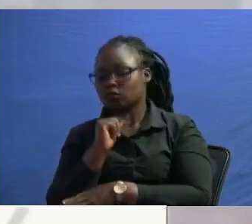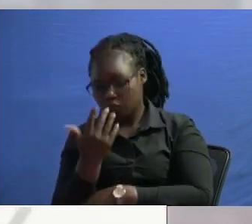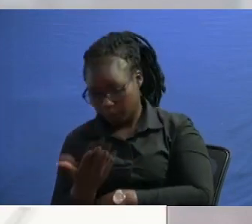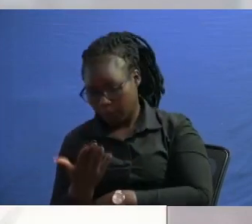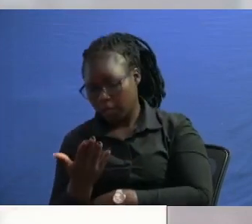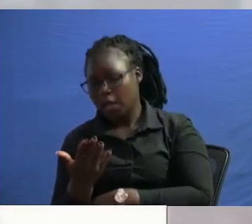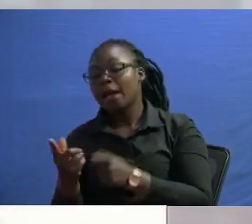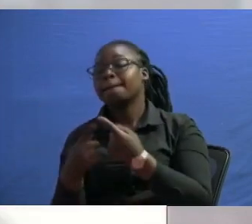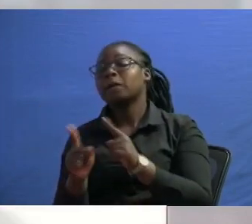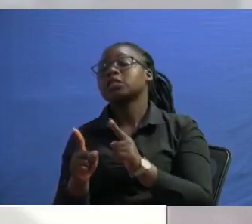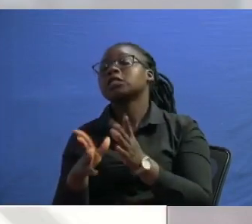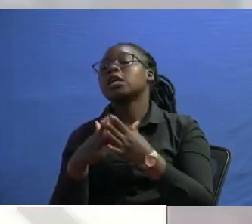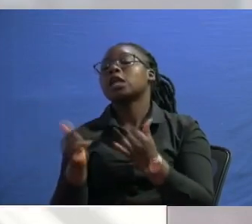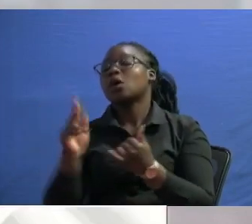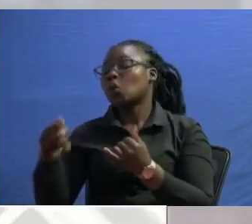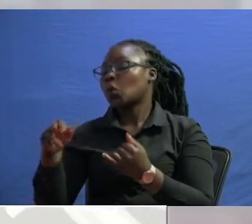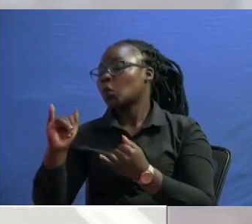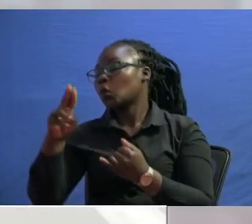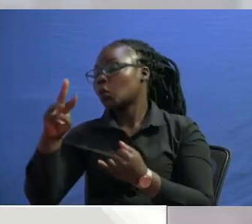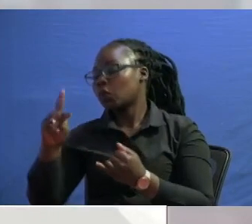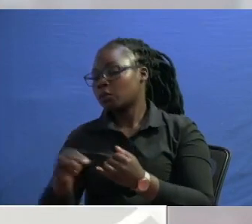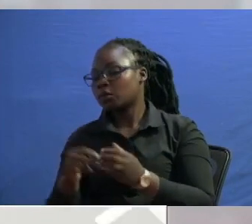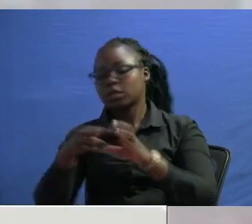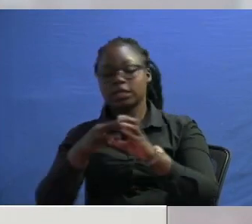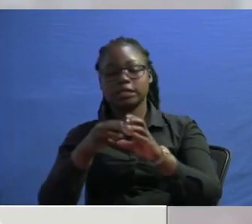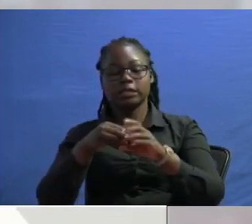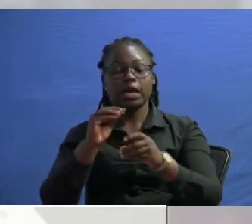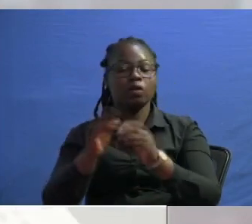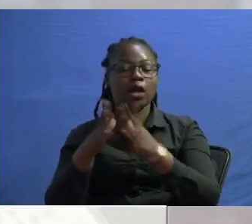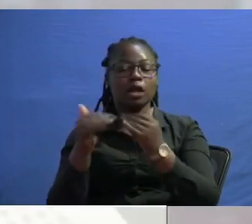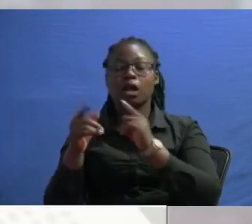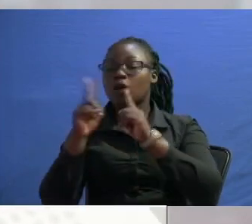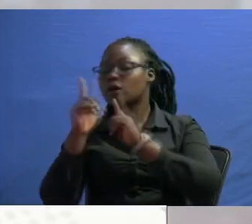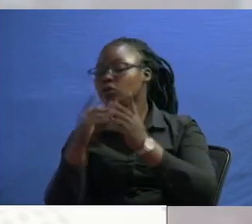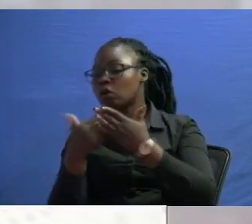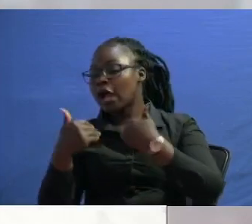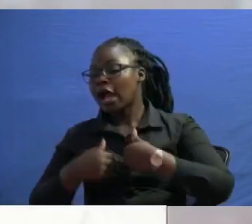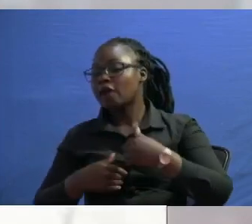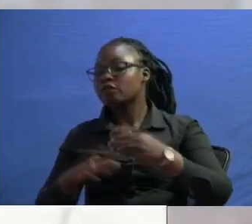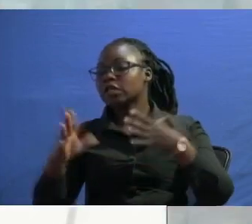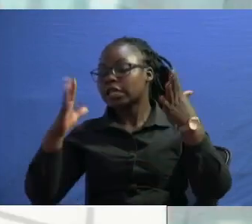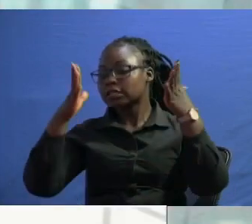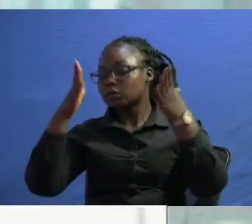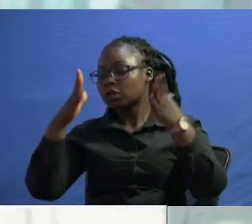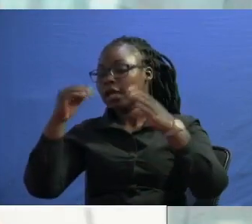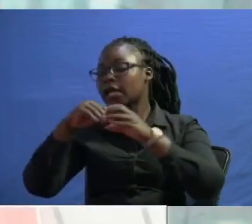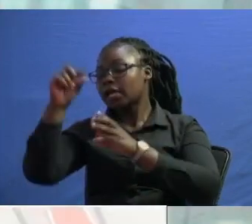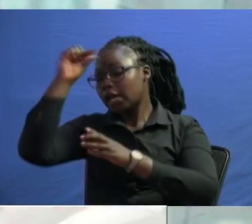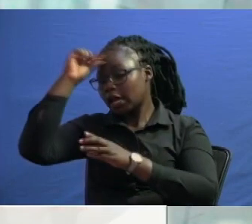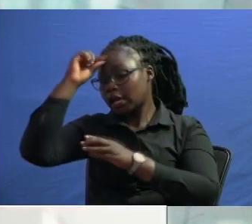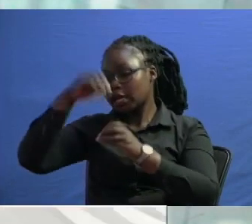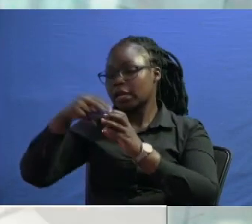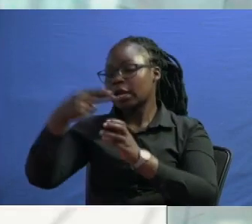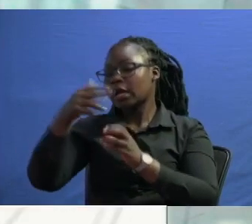you know the prime minister is out of picture and as we speak currently we don't have any functioning uh government in